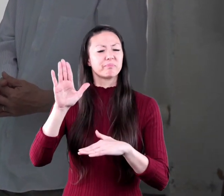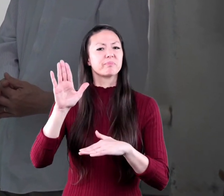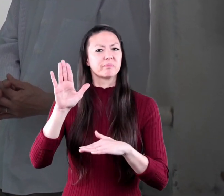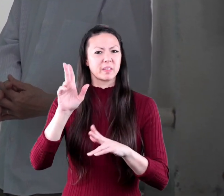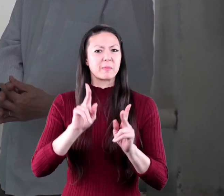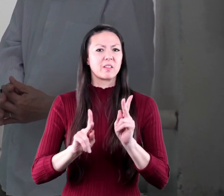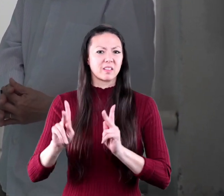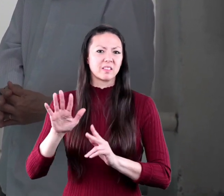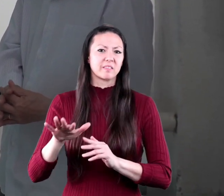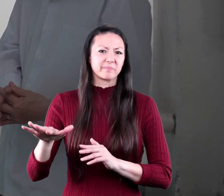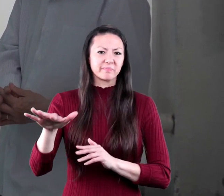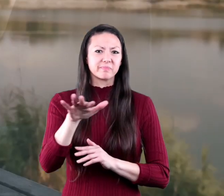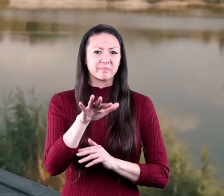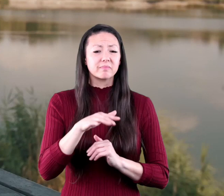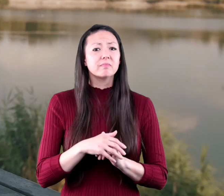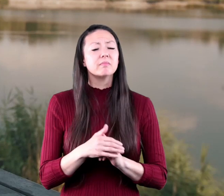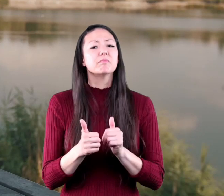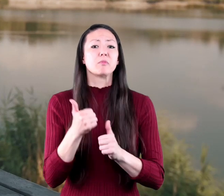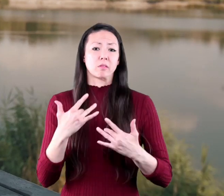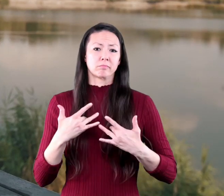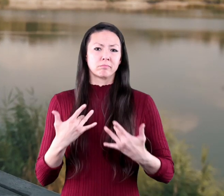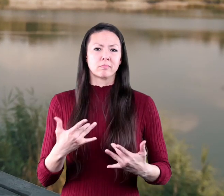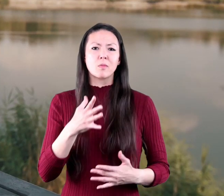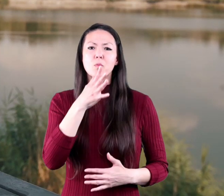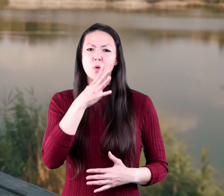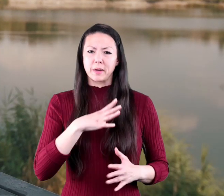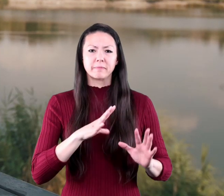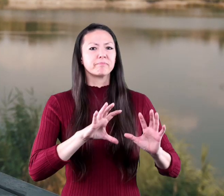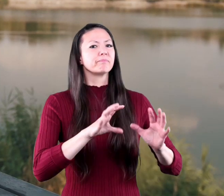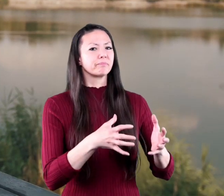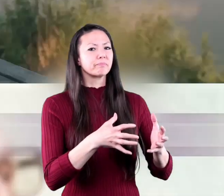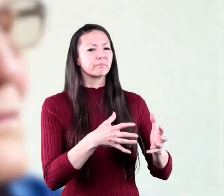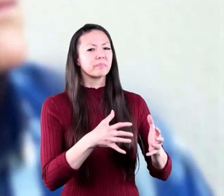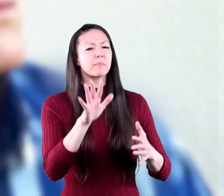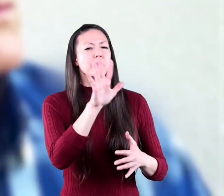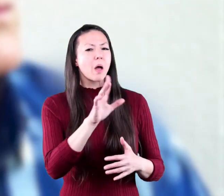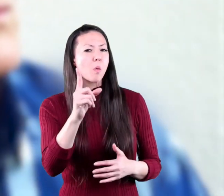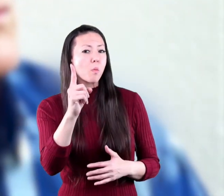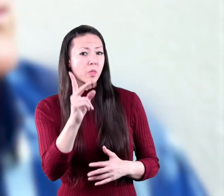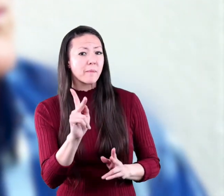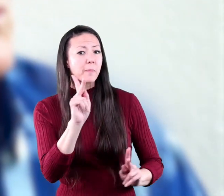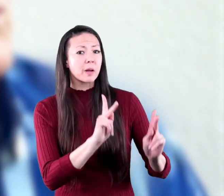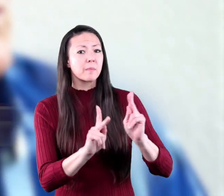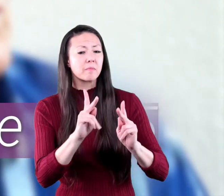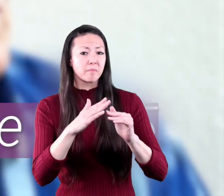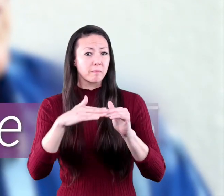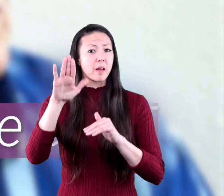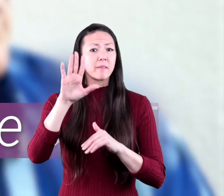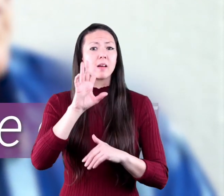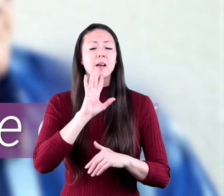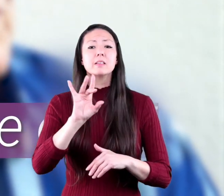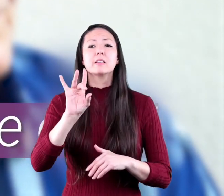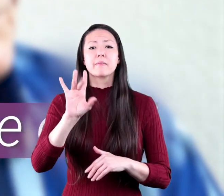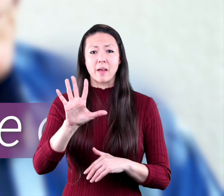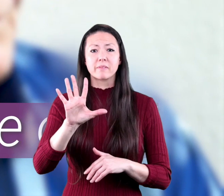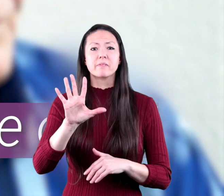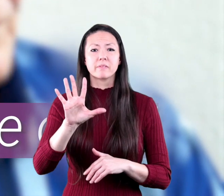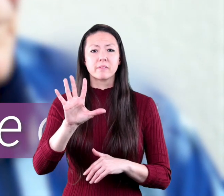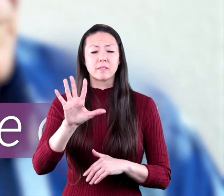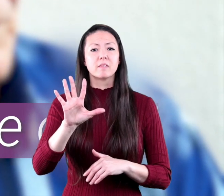65 most of whom are women and about one-third of people over the age of 85